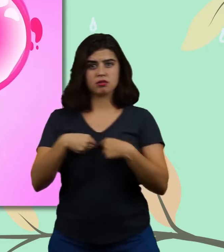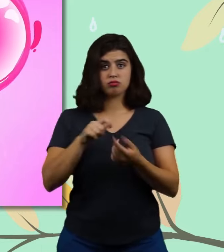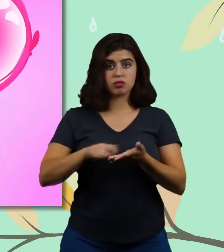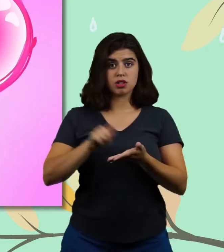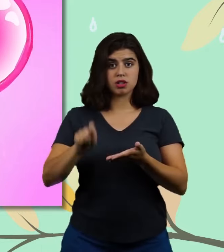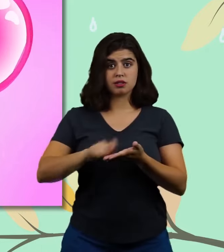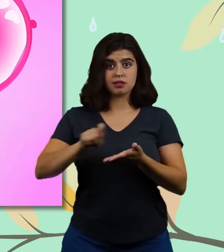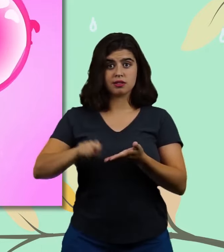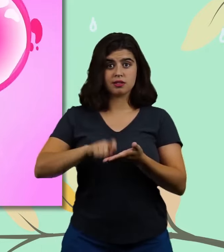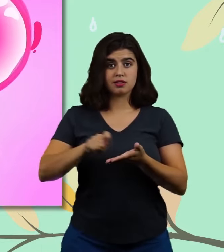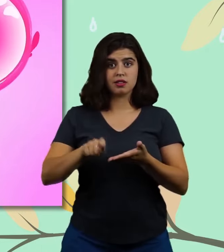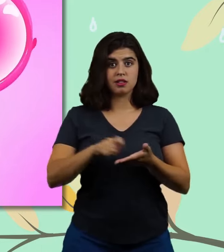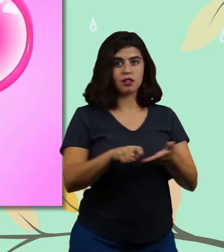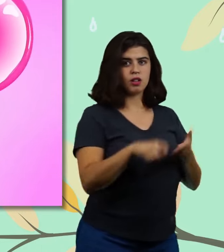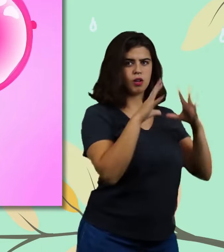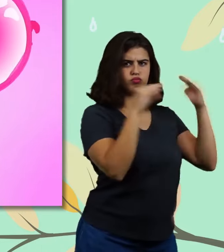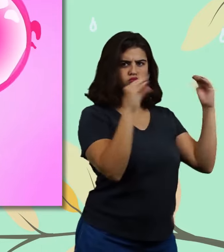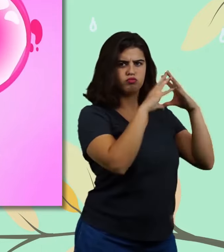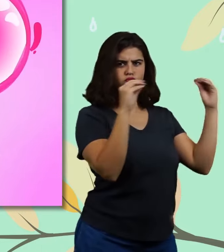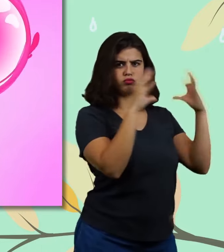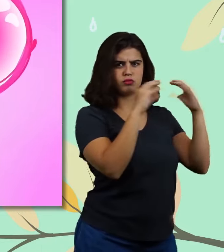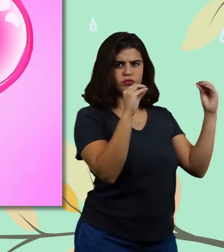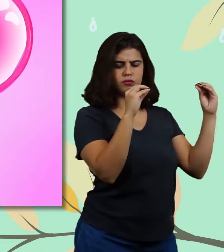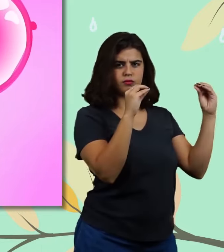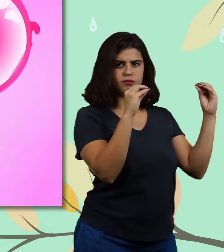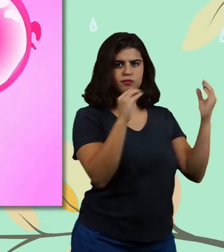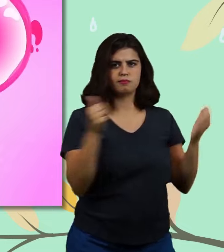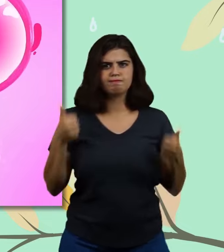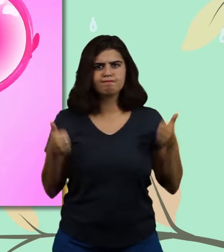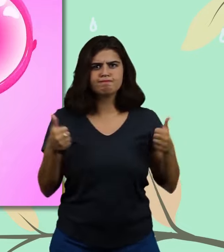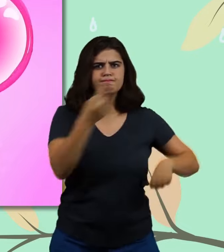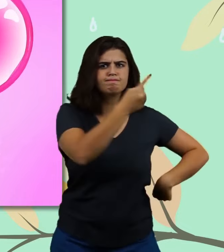a marker or a rugby ball